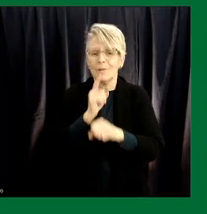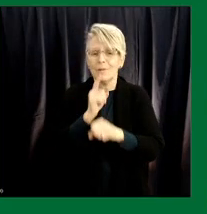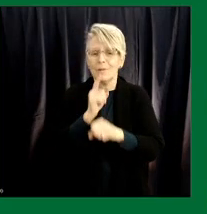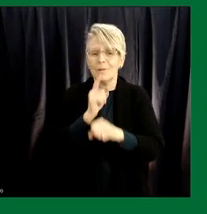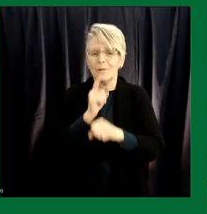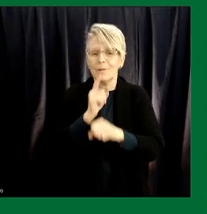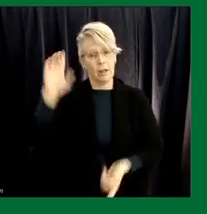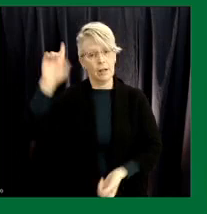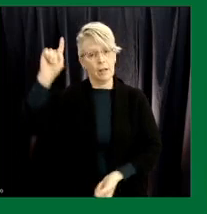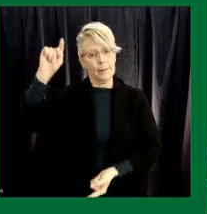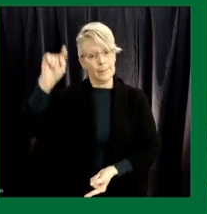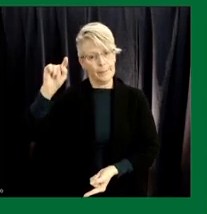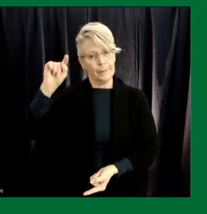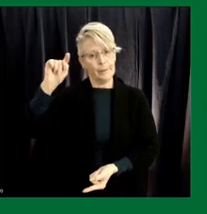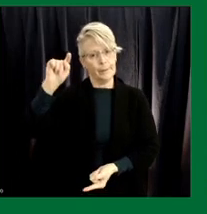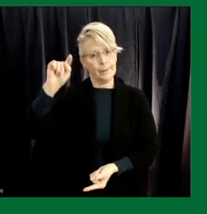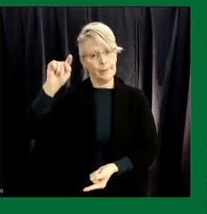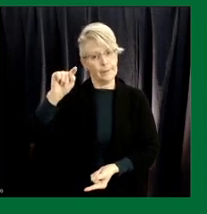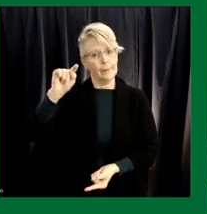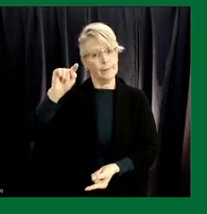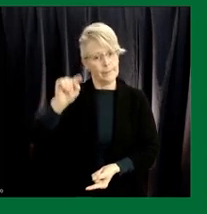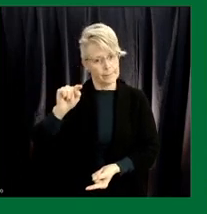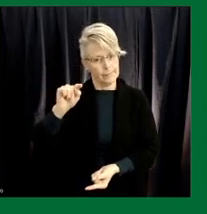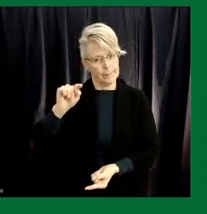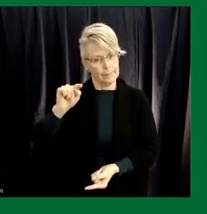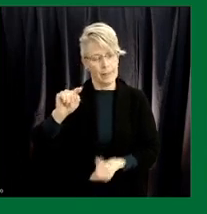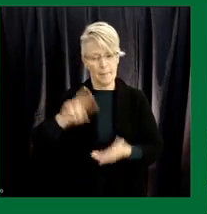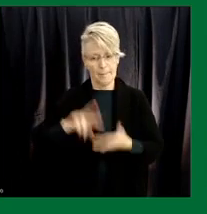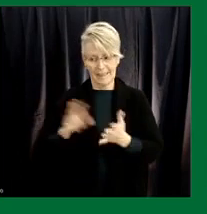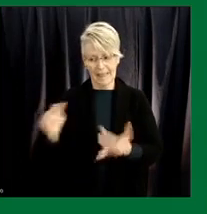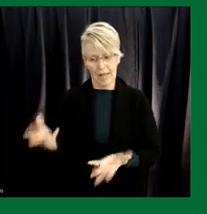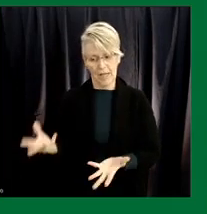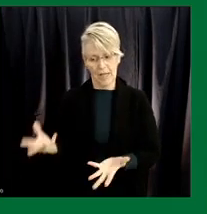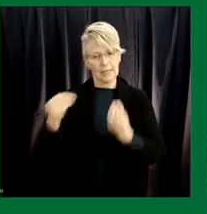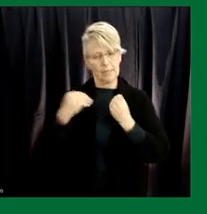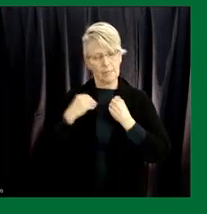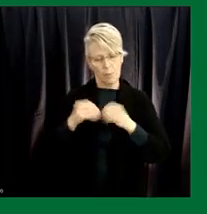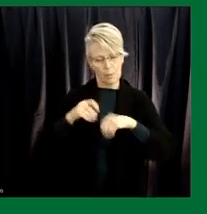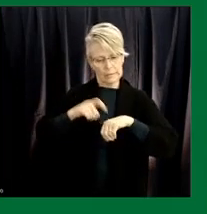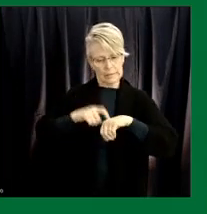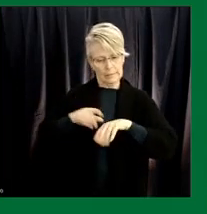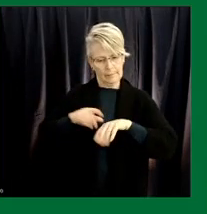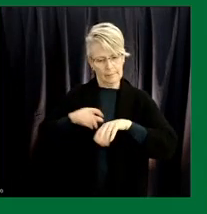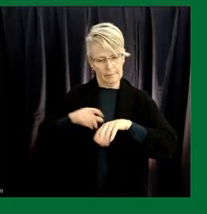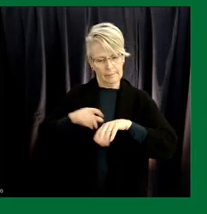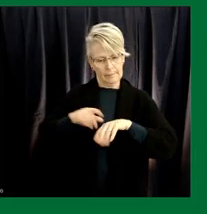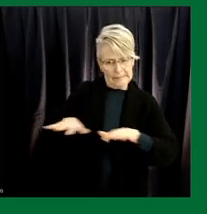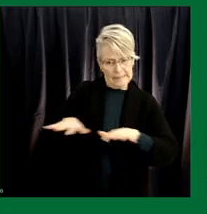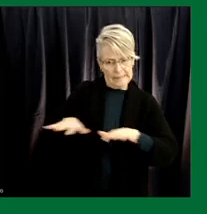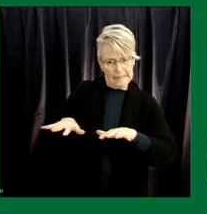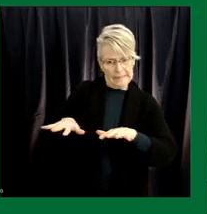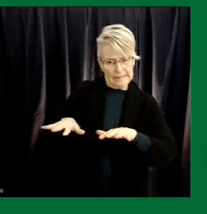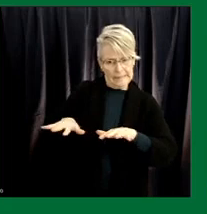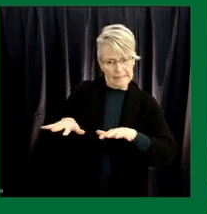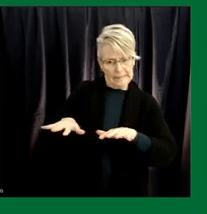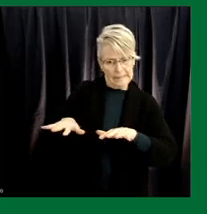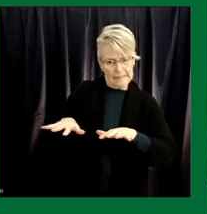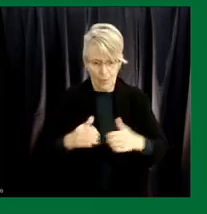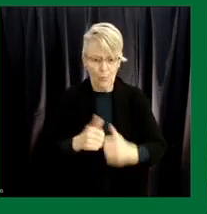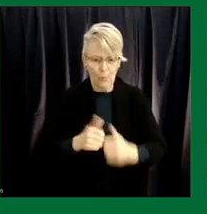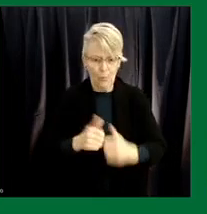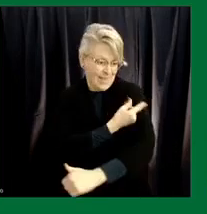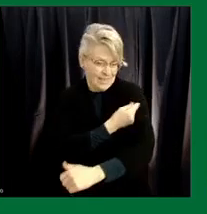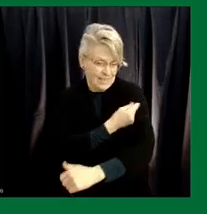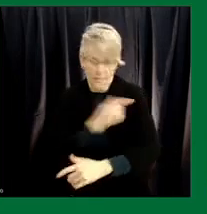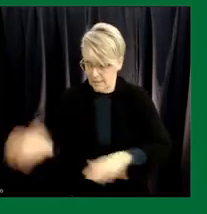and allowing us the time and space to successfully you know continue with our vaccination program